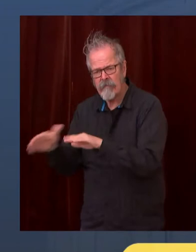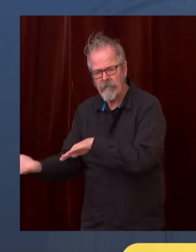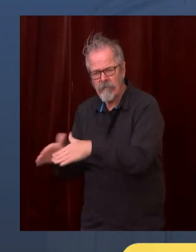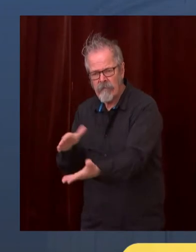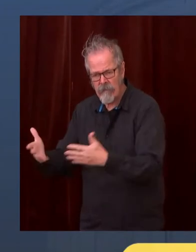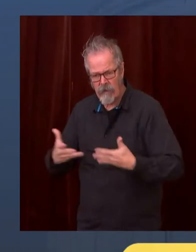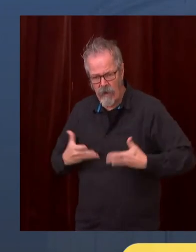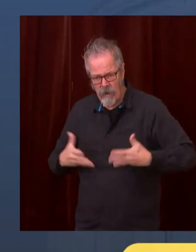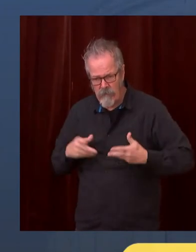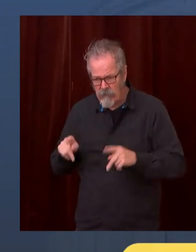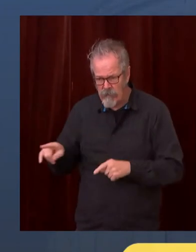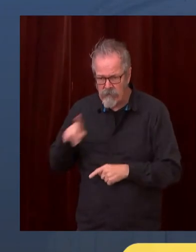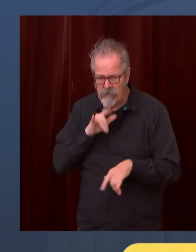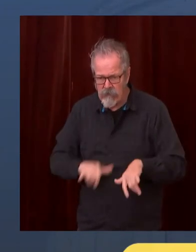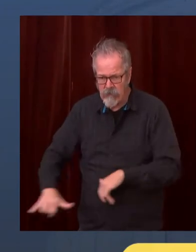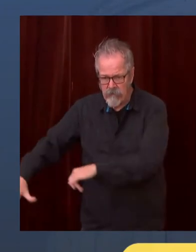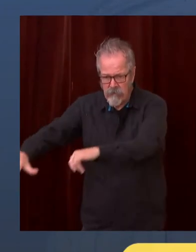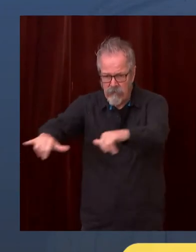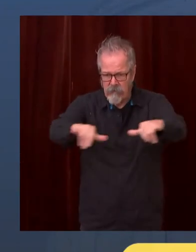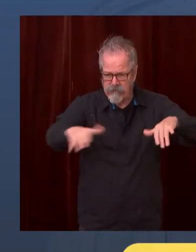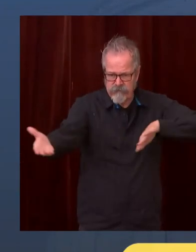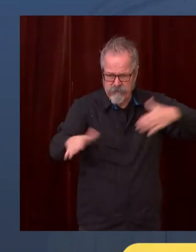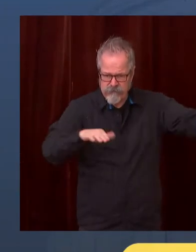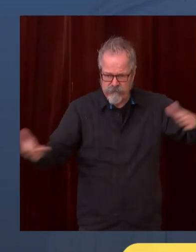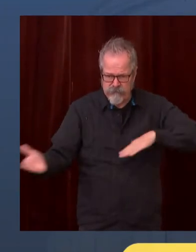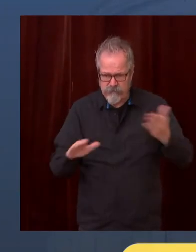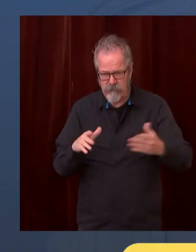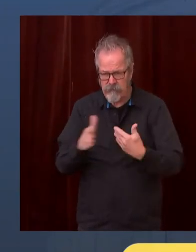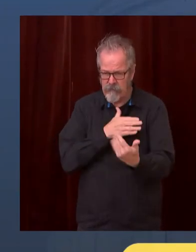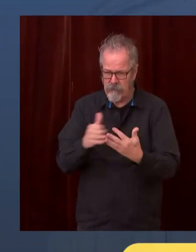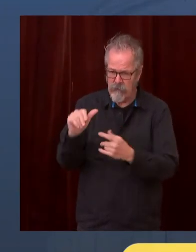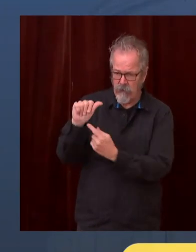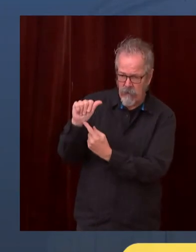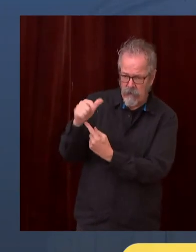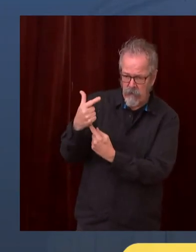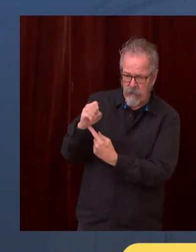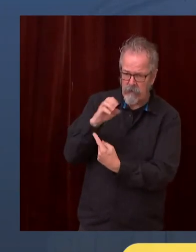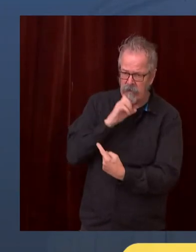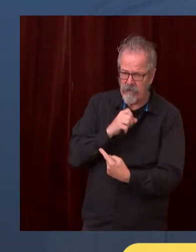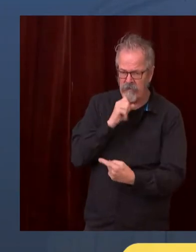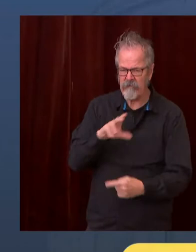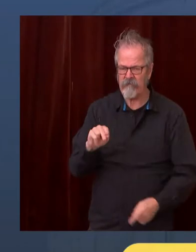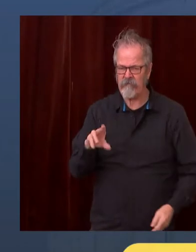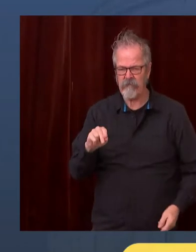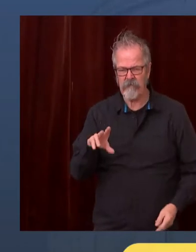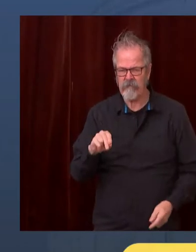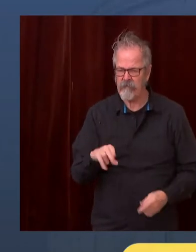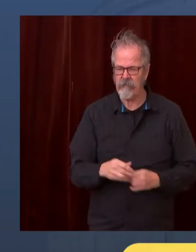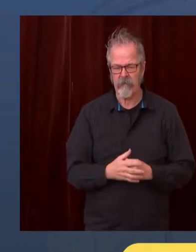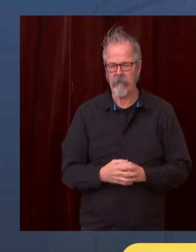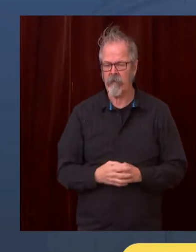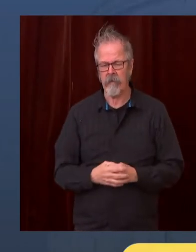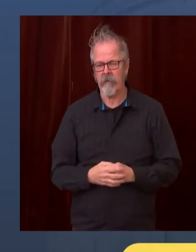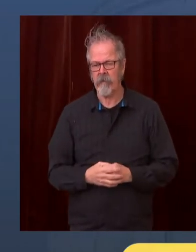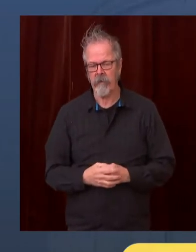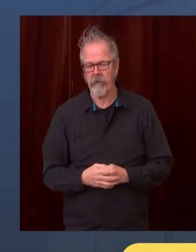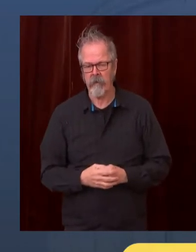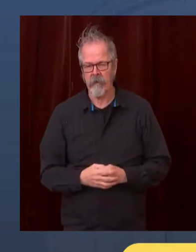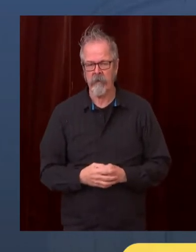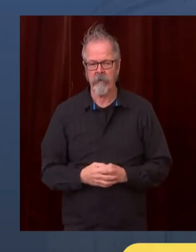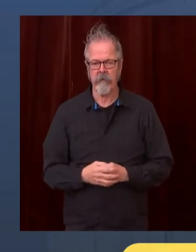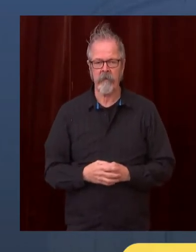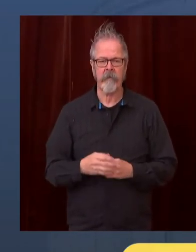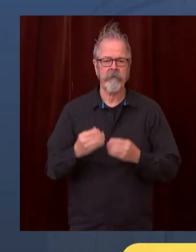Just a note on how we've made these decisions, and they have been very difficult. These decisions are not decided in a vacuum. We've brought many